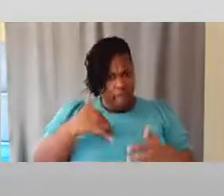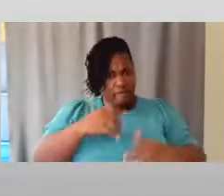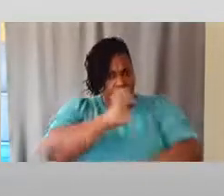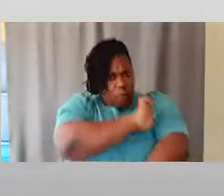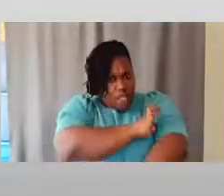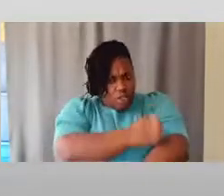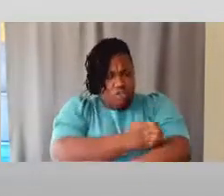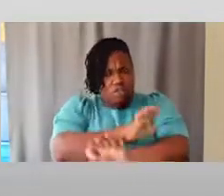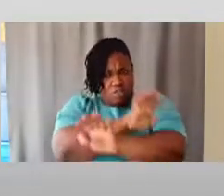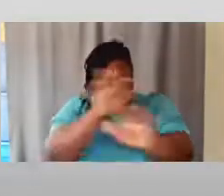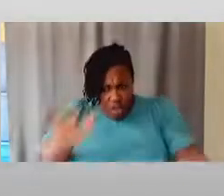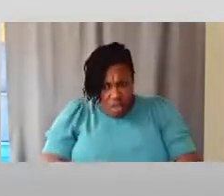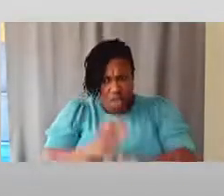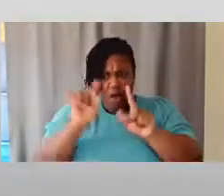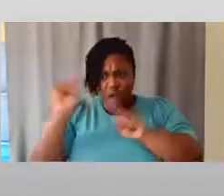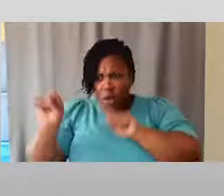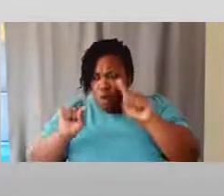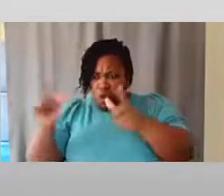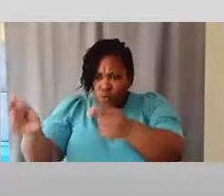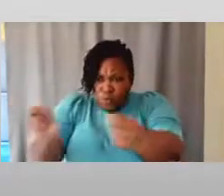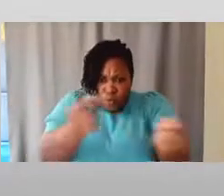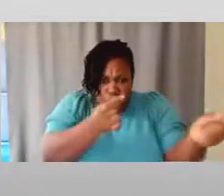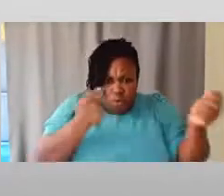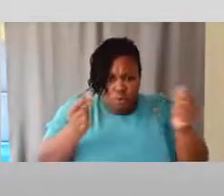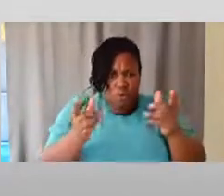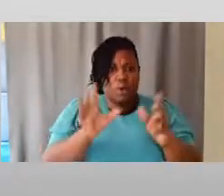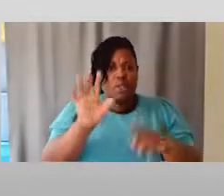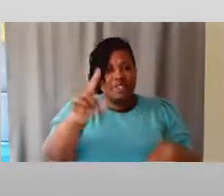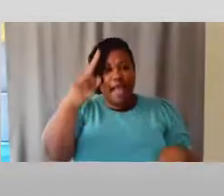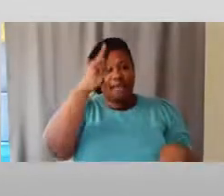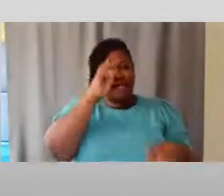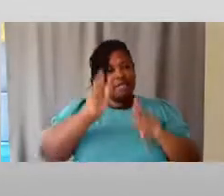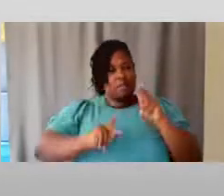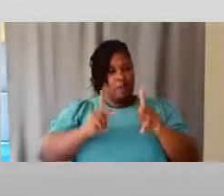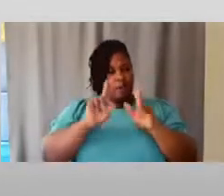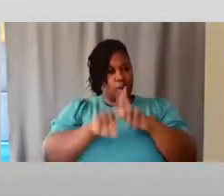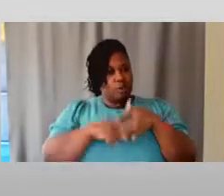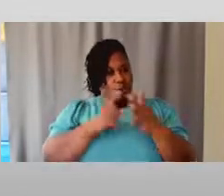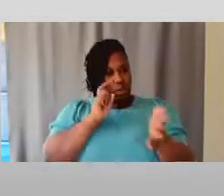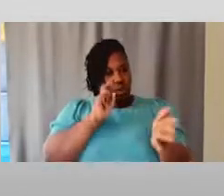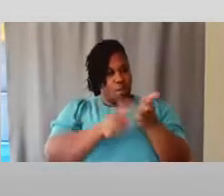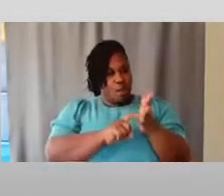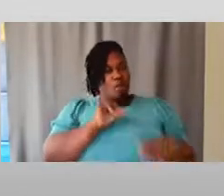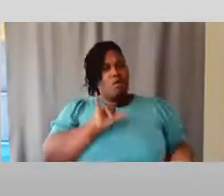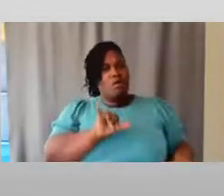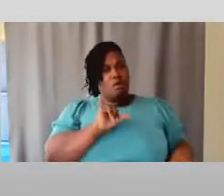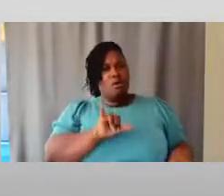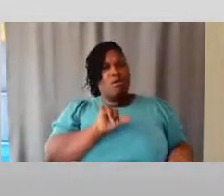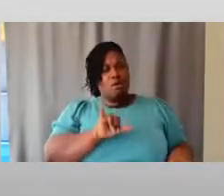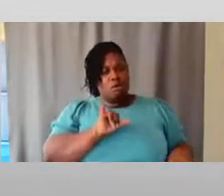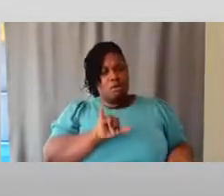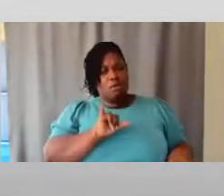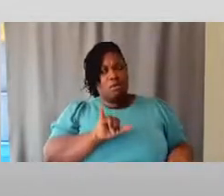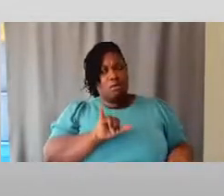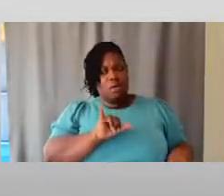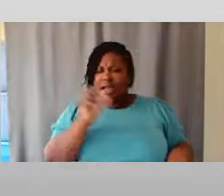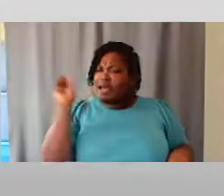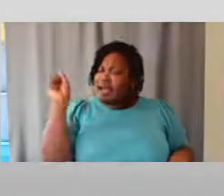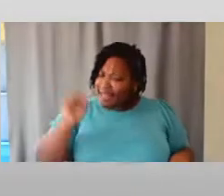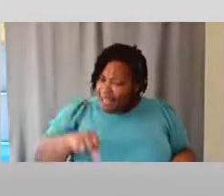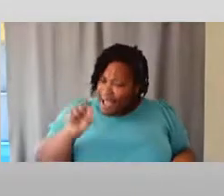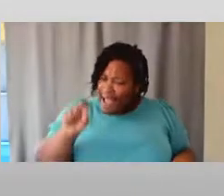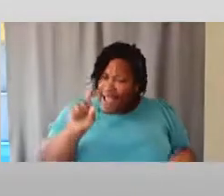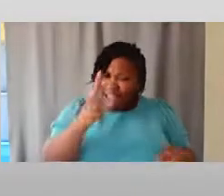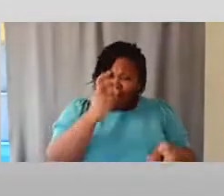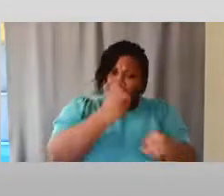to go around and do these things. And I think as people start to realize and notice those, like, yeah, there are certain things that